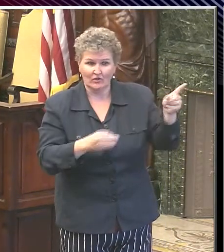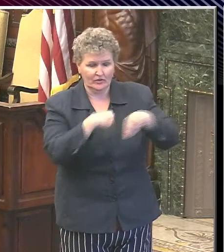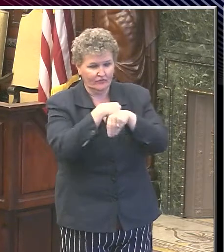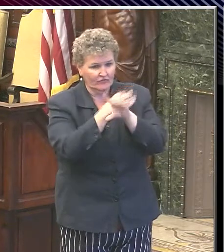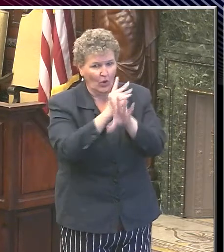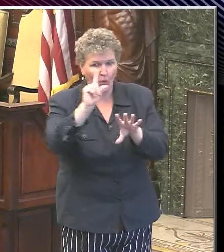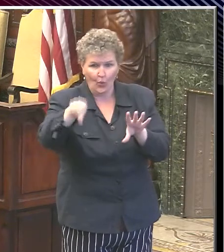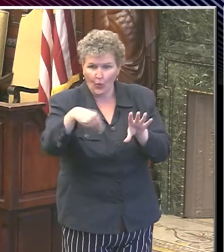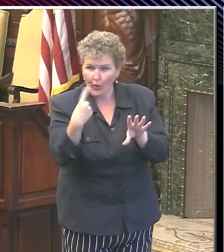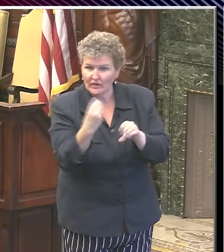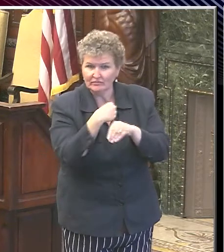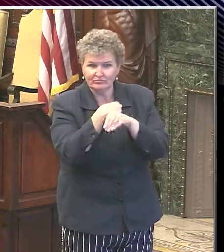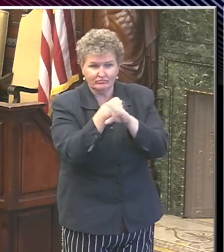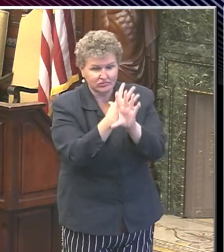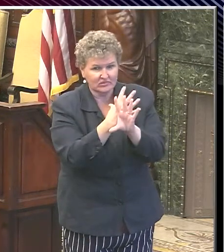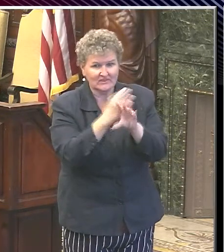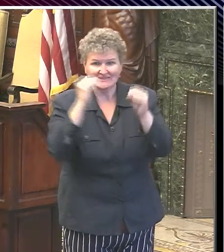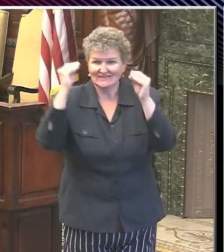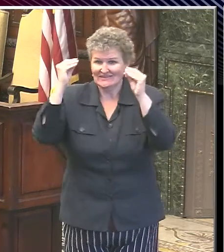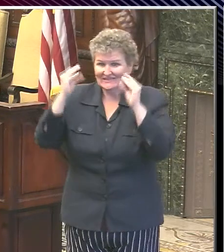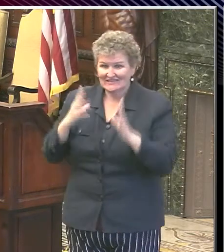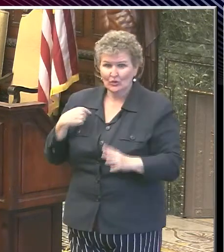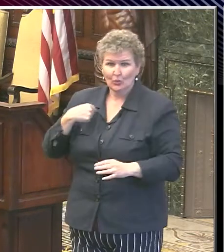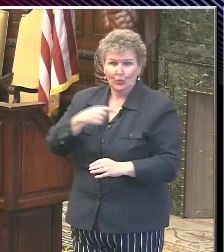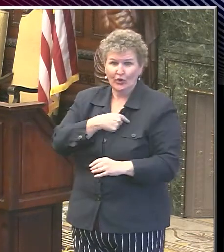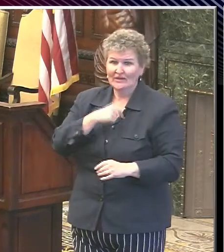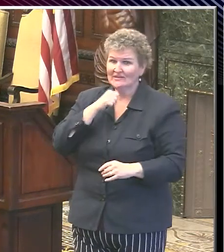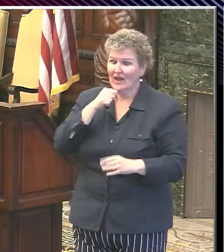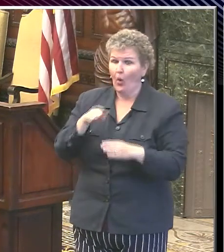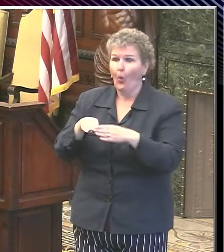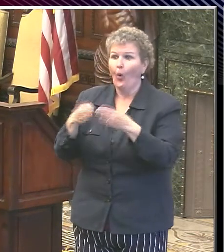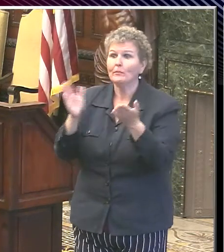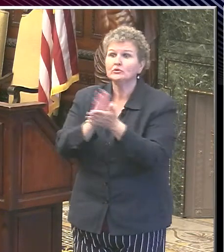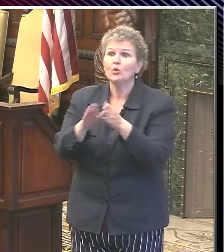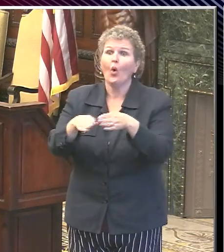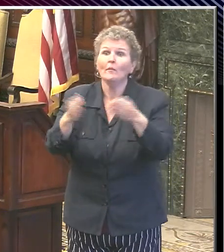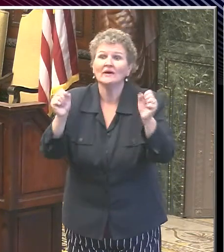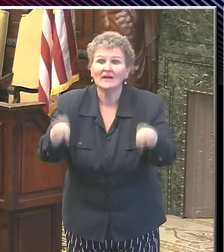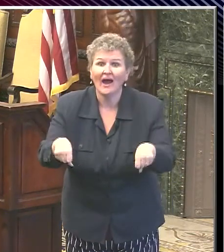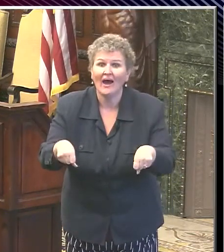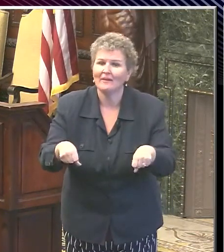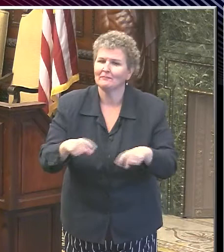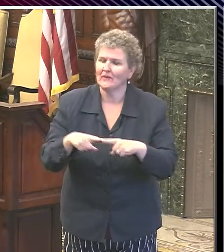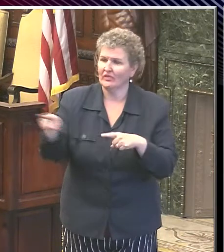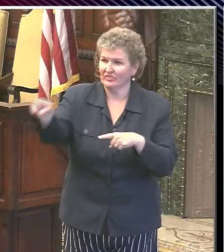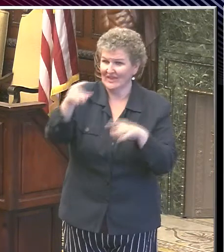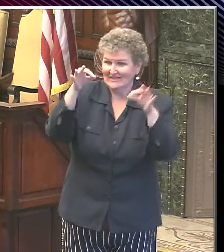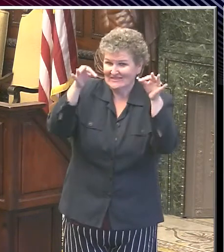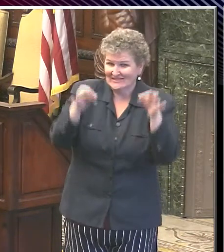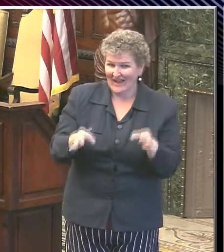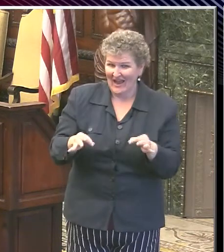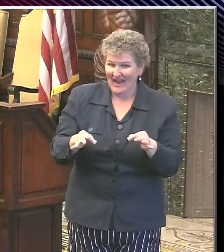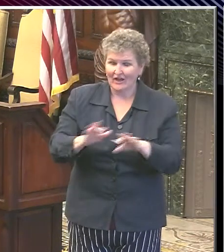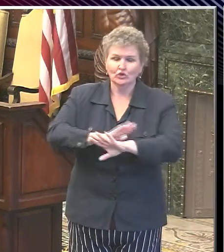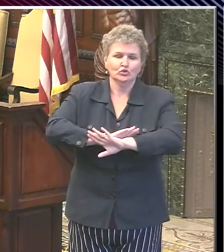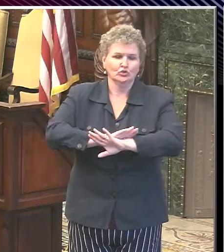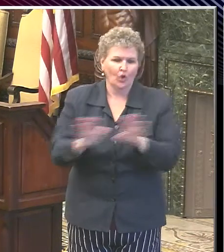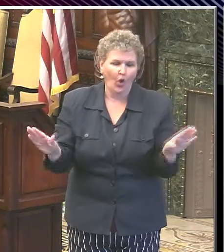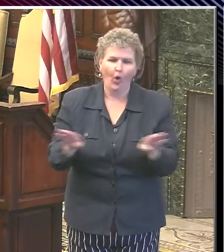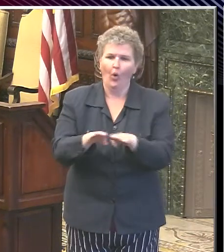It wasn't us that said that they could not provide in-school education. Okay. Thank you very much.